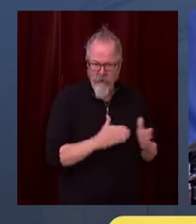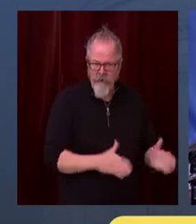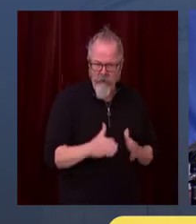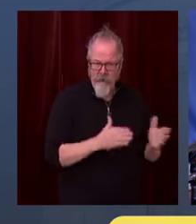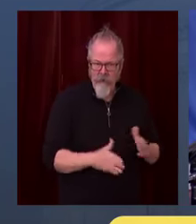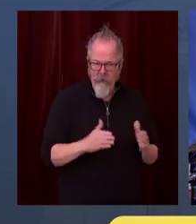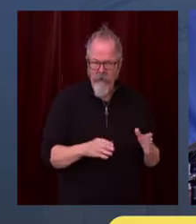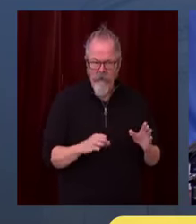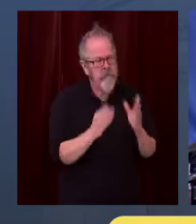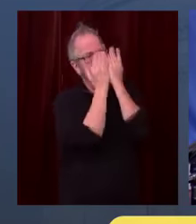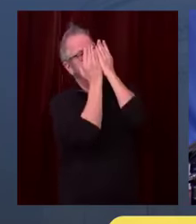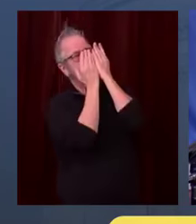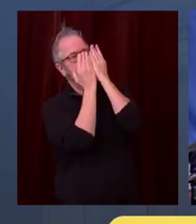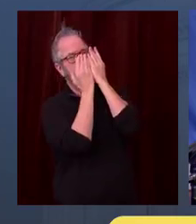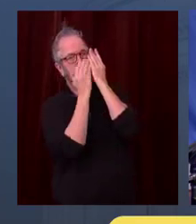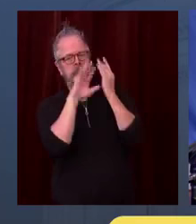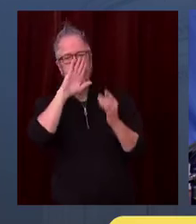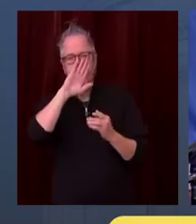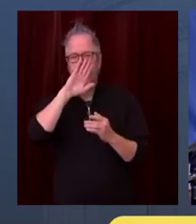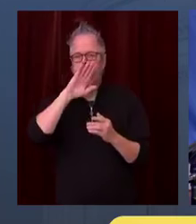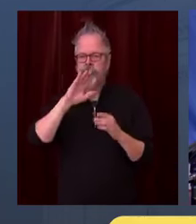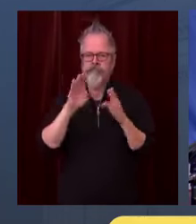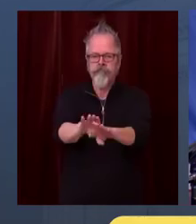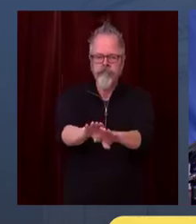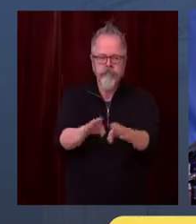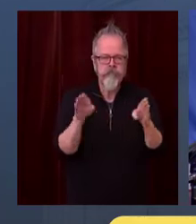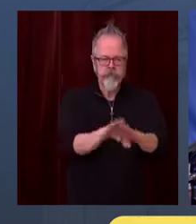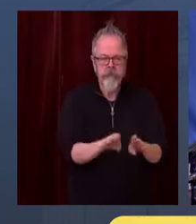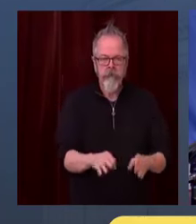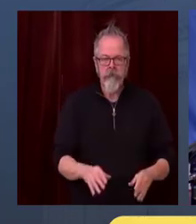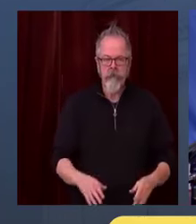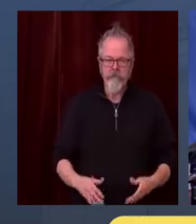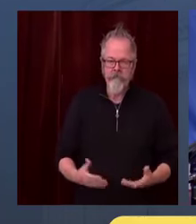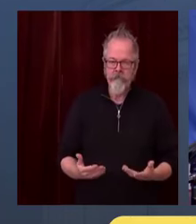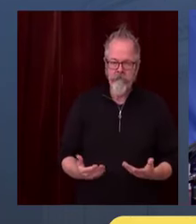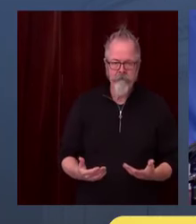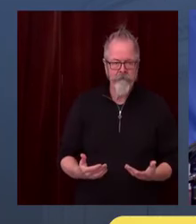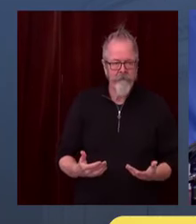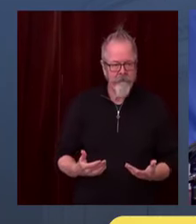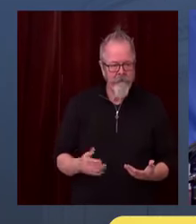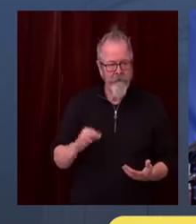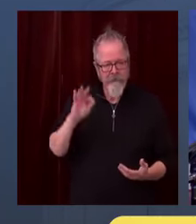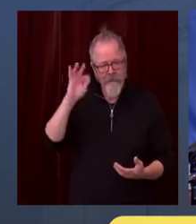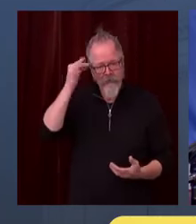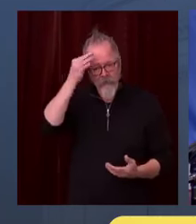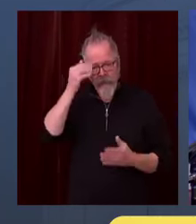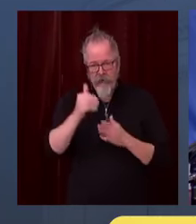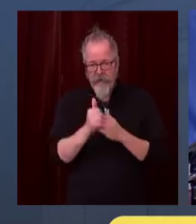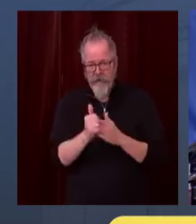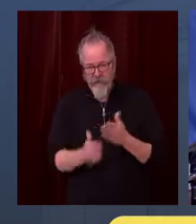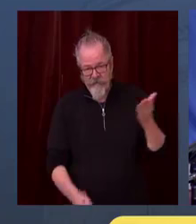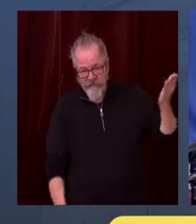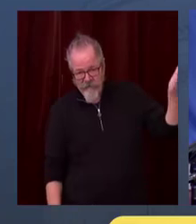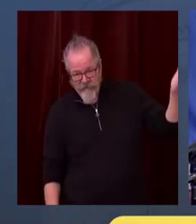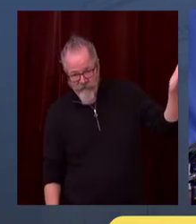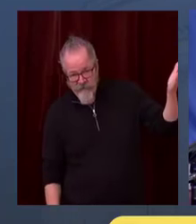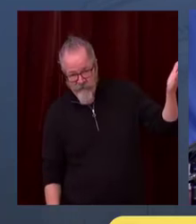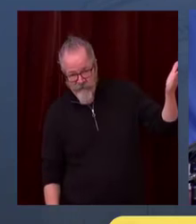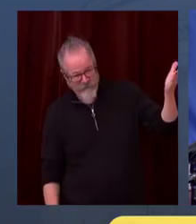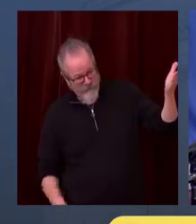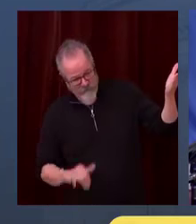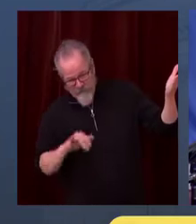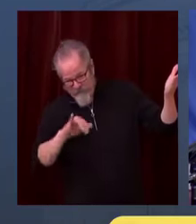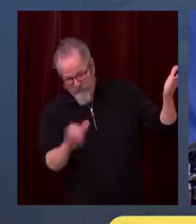So I'm looking forward to better federal guidance. By the way, Kathy, would you like to add anything to this or the previous question about,